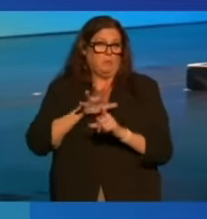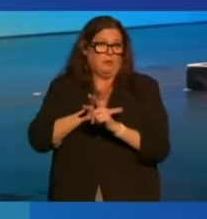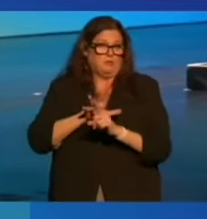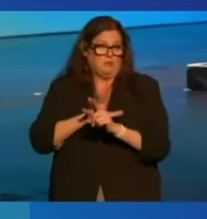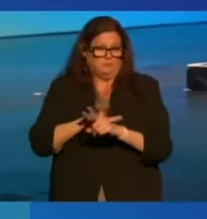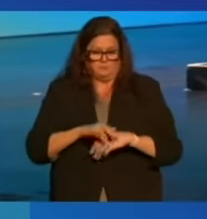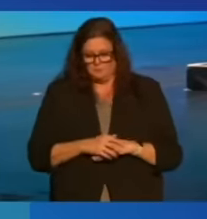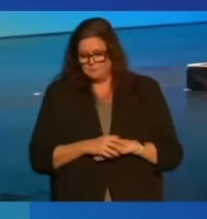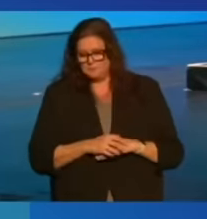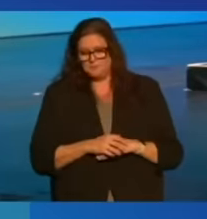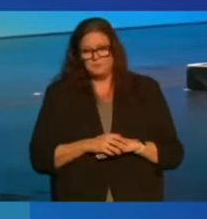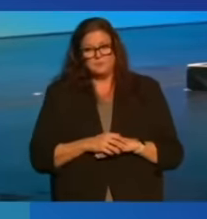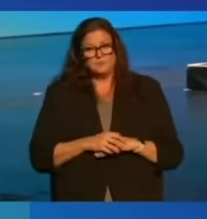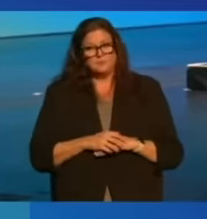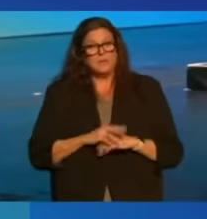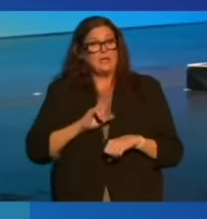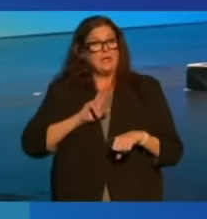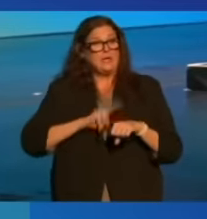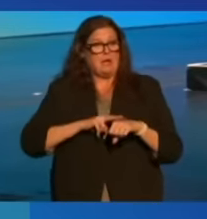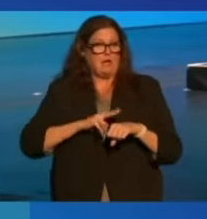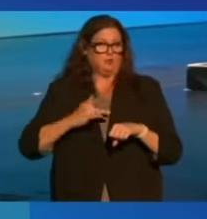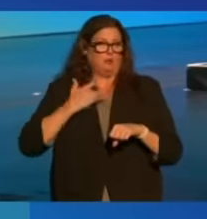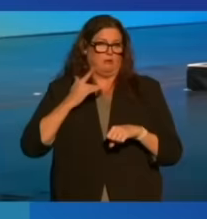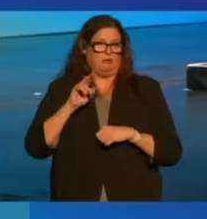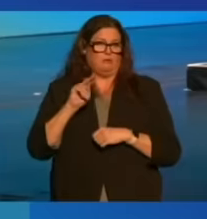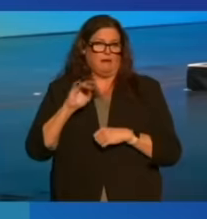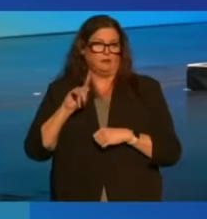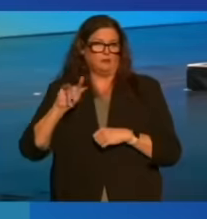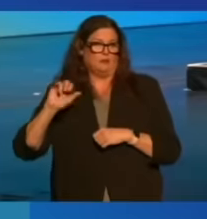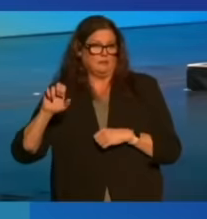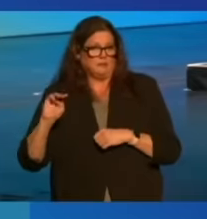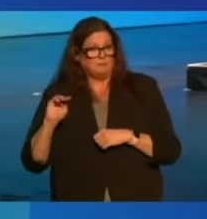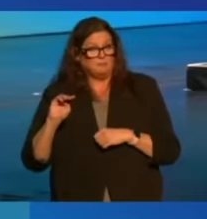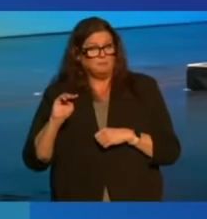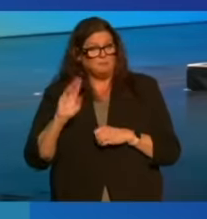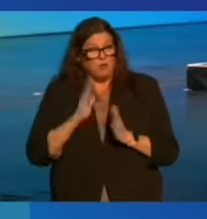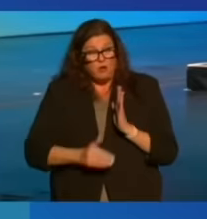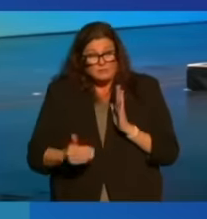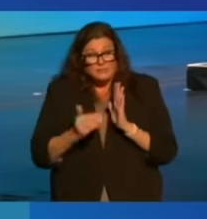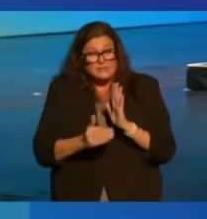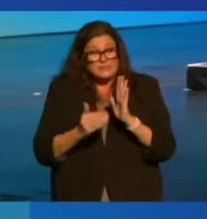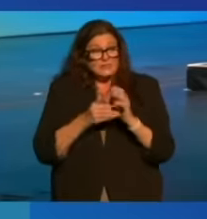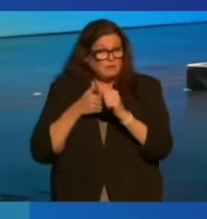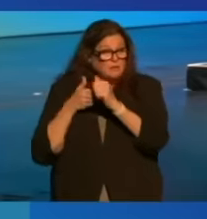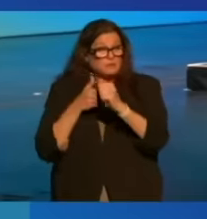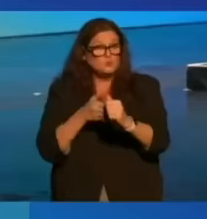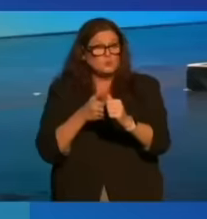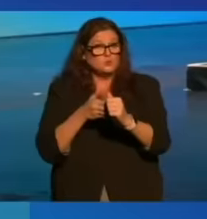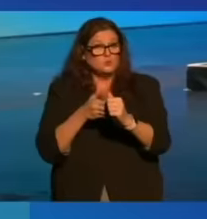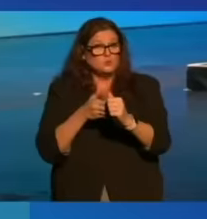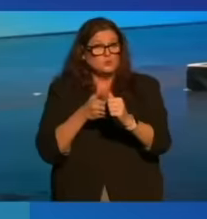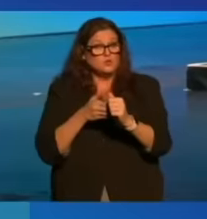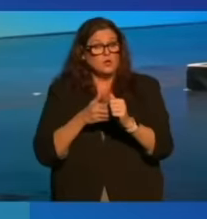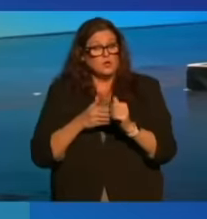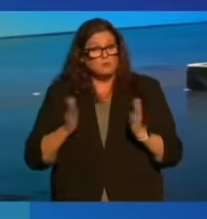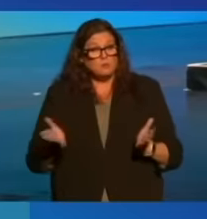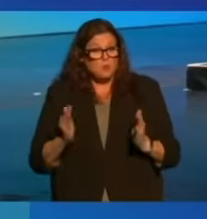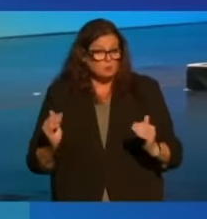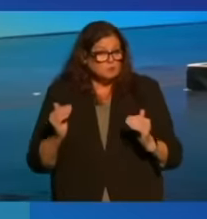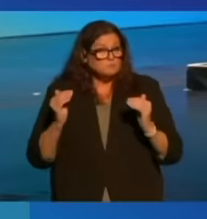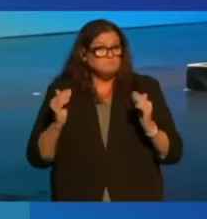So did a strident nationalism that has all too often led to the promotion